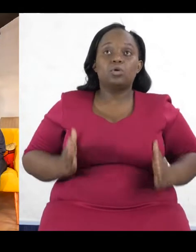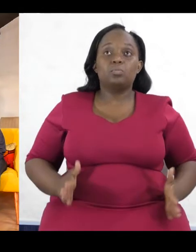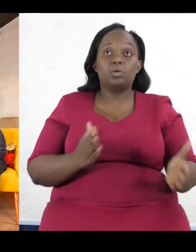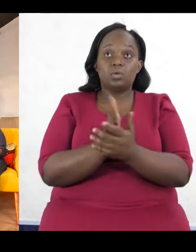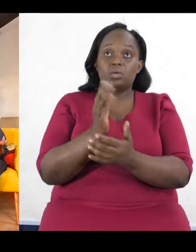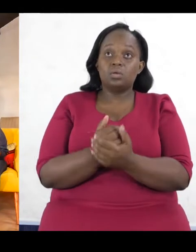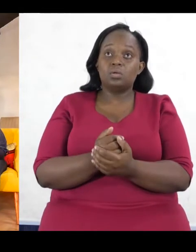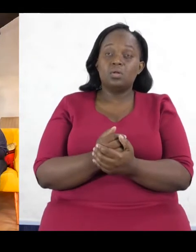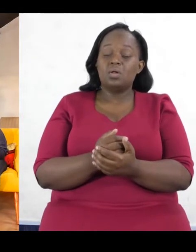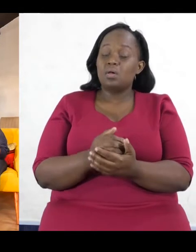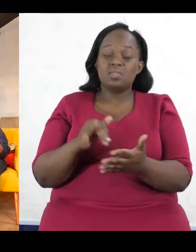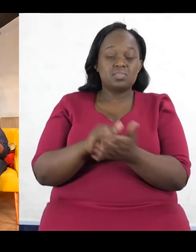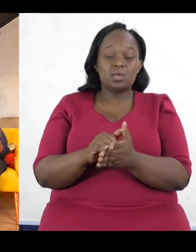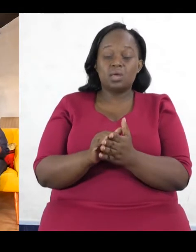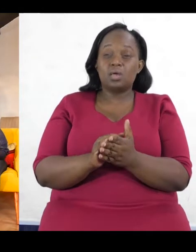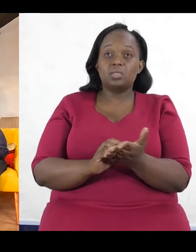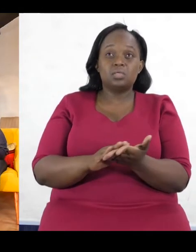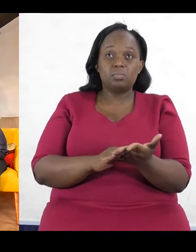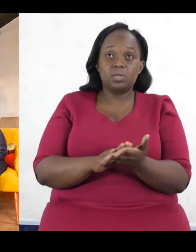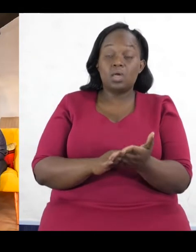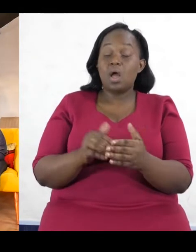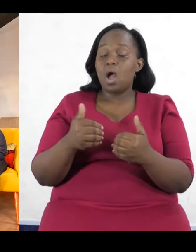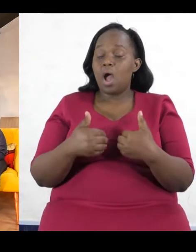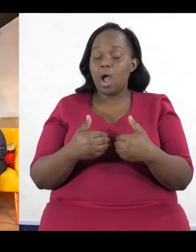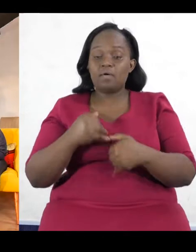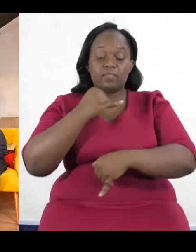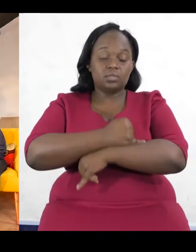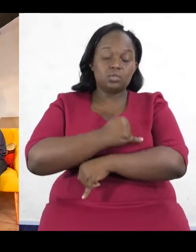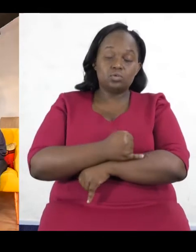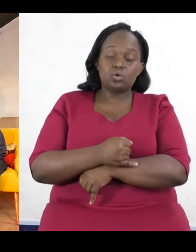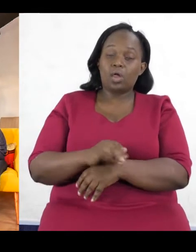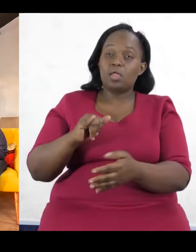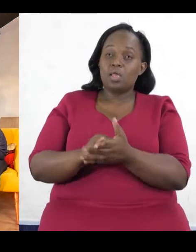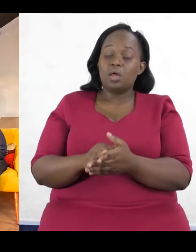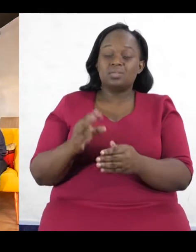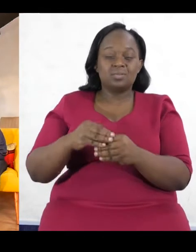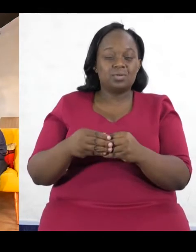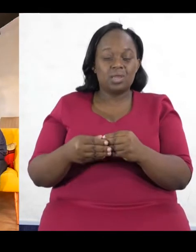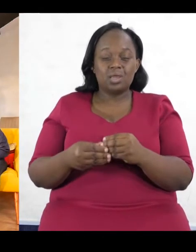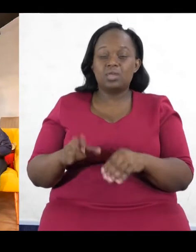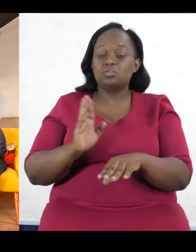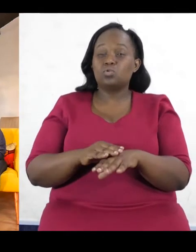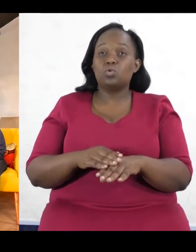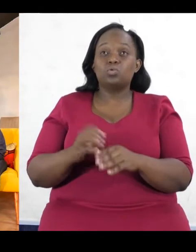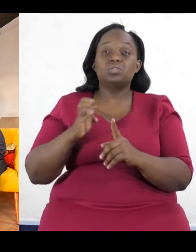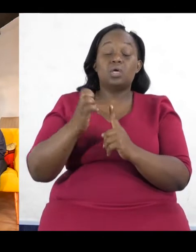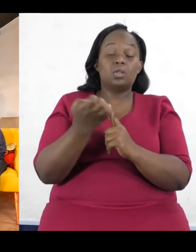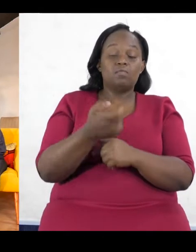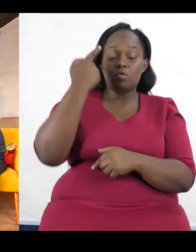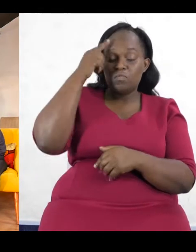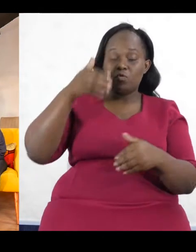institutions that need to create a very conducive environment for the youths to participate in the electoral